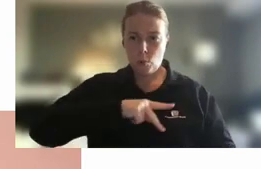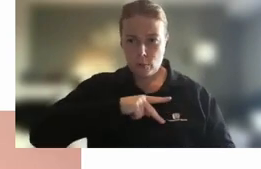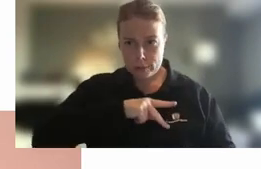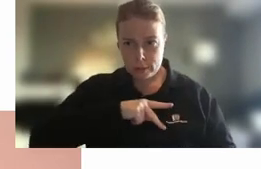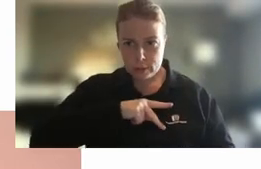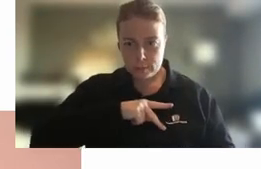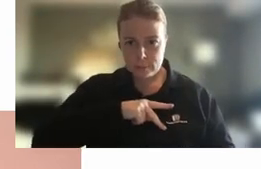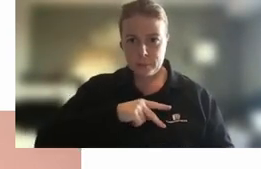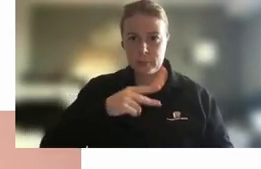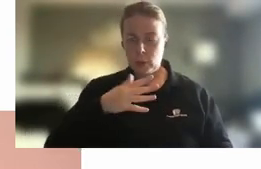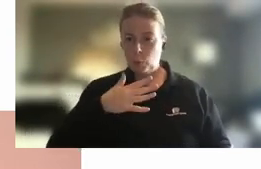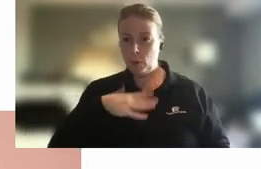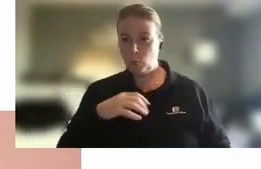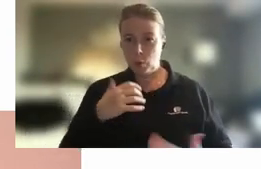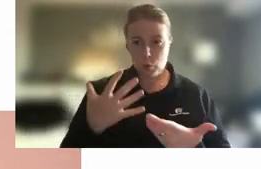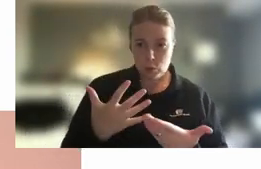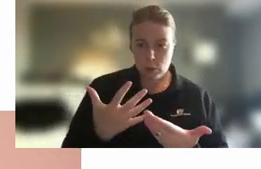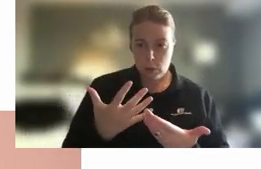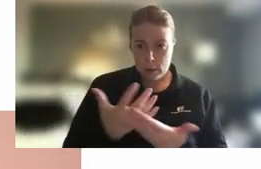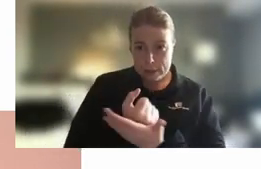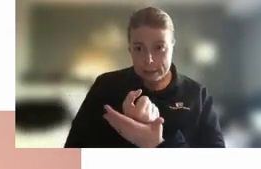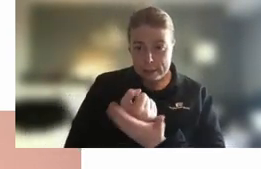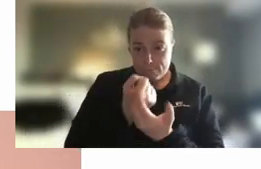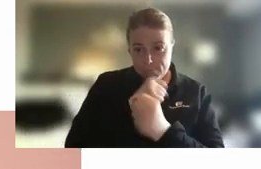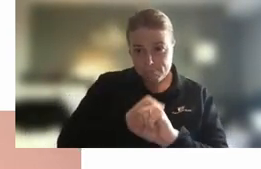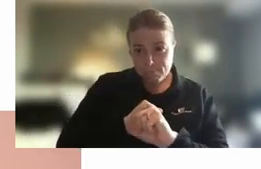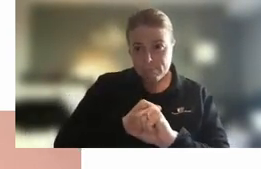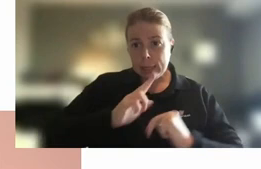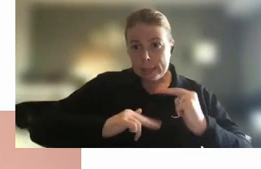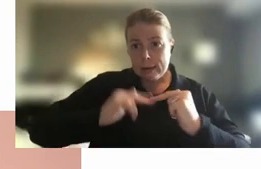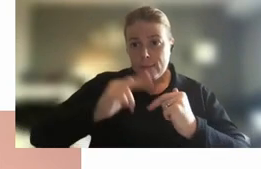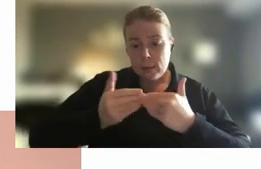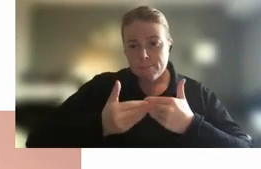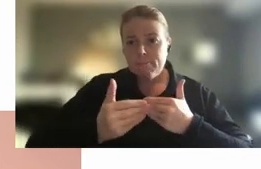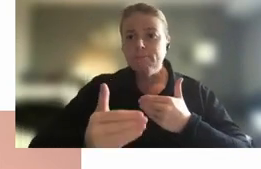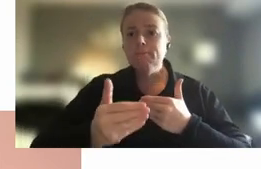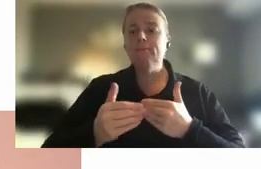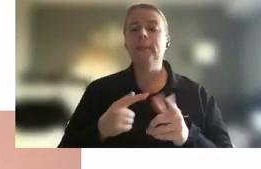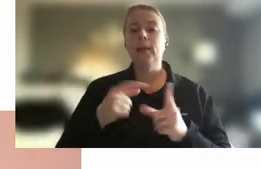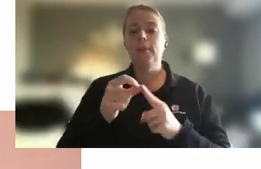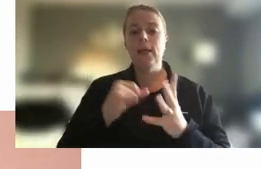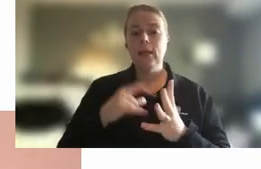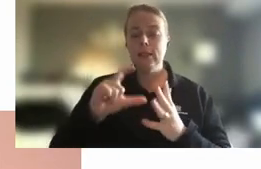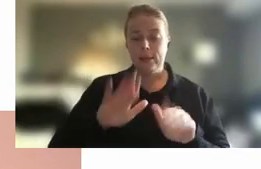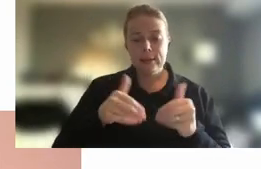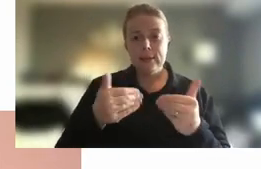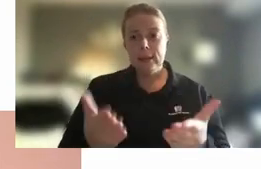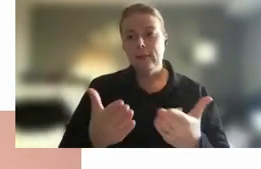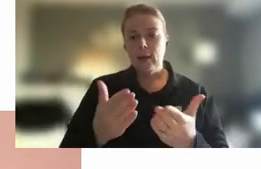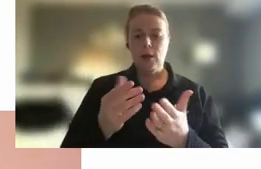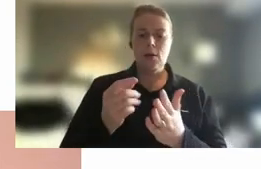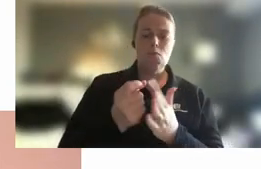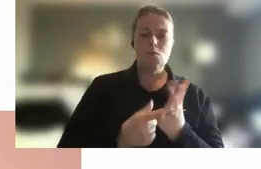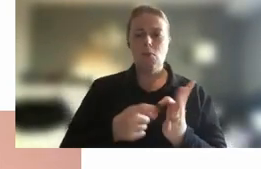safeguard and build on this over time the APSC continues to deliver practical initiatives to build and support an